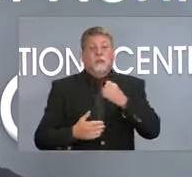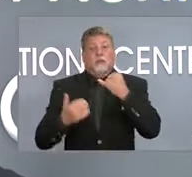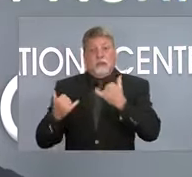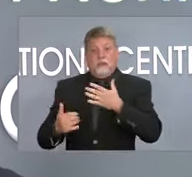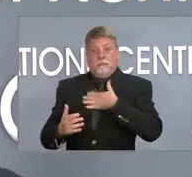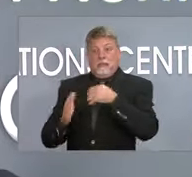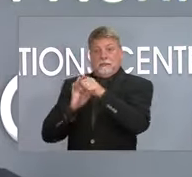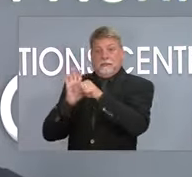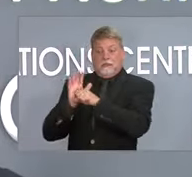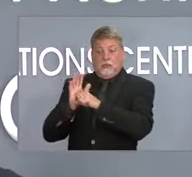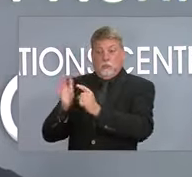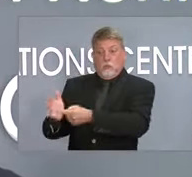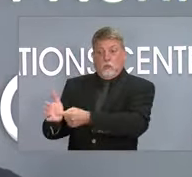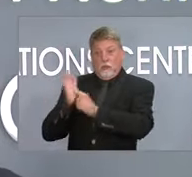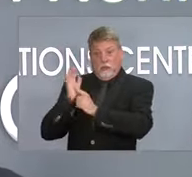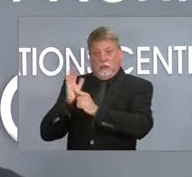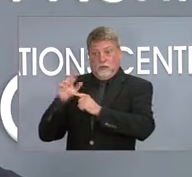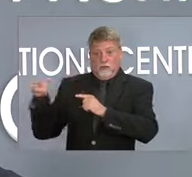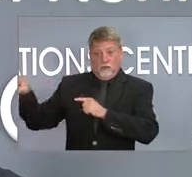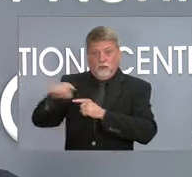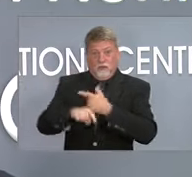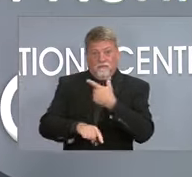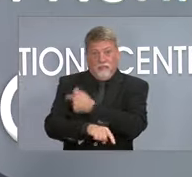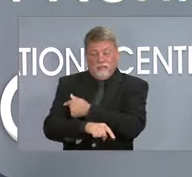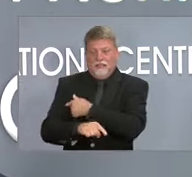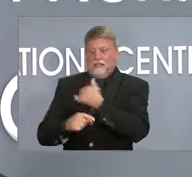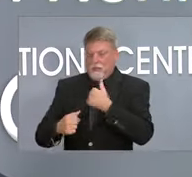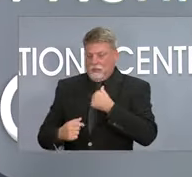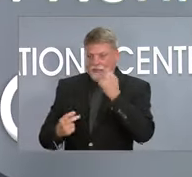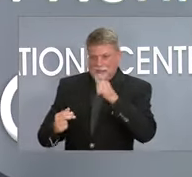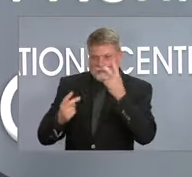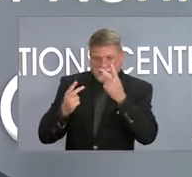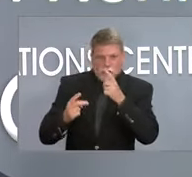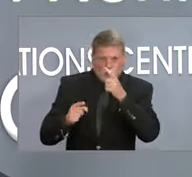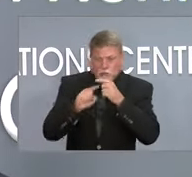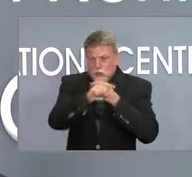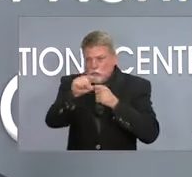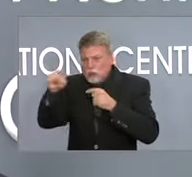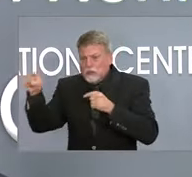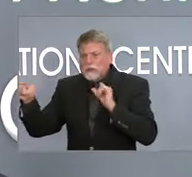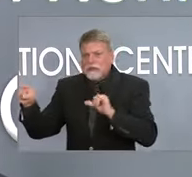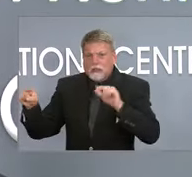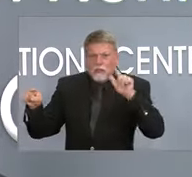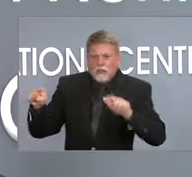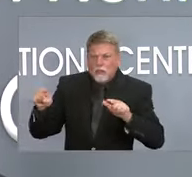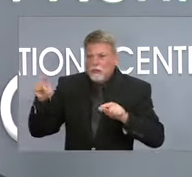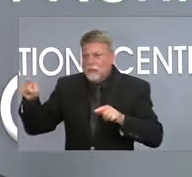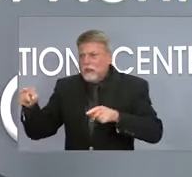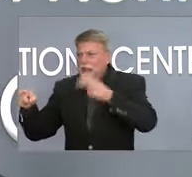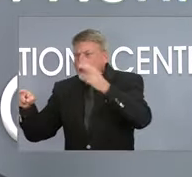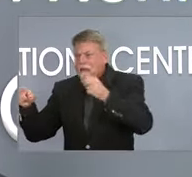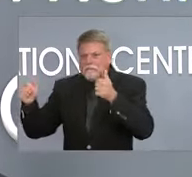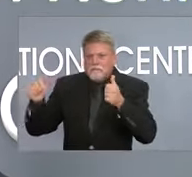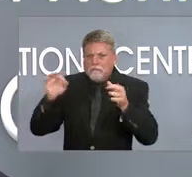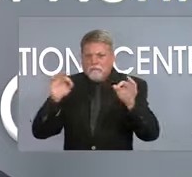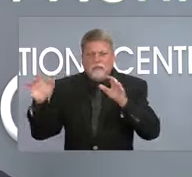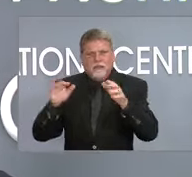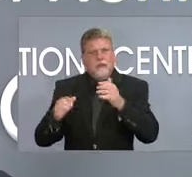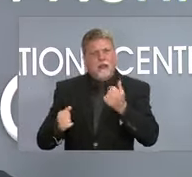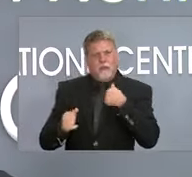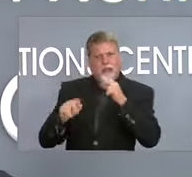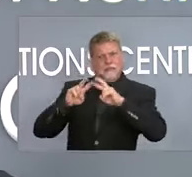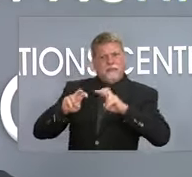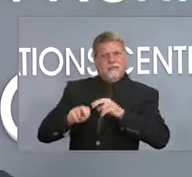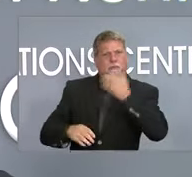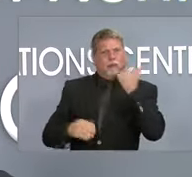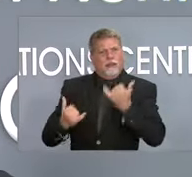given us targets to make sure that we concentrate on. So is it is corrections? Because I think within that the data I gotten was